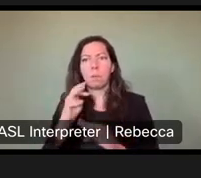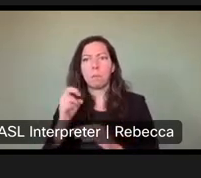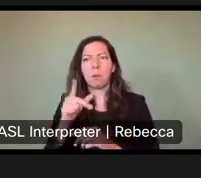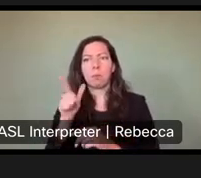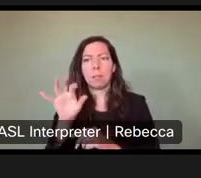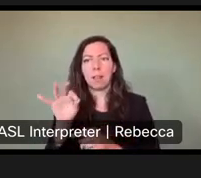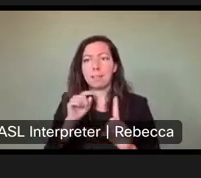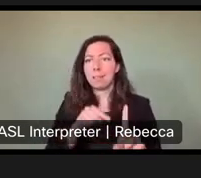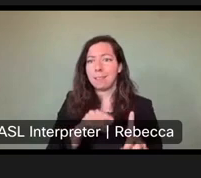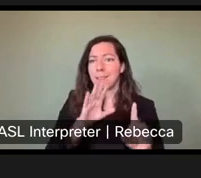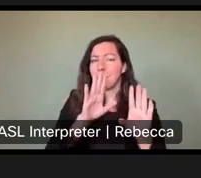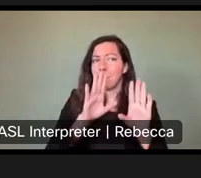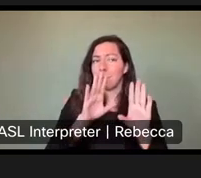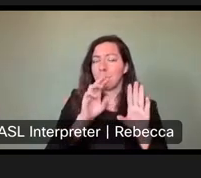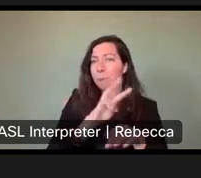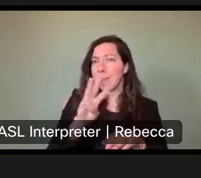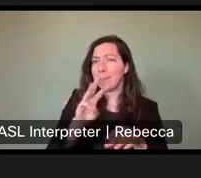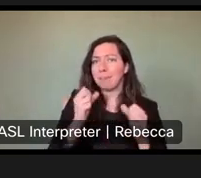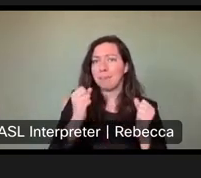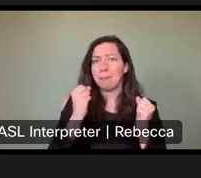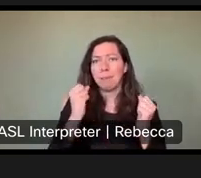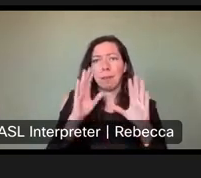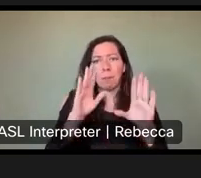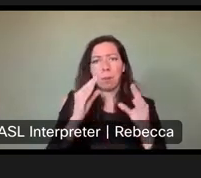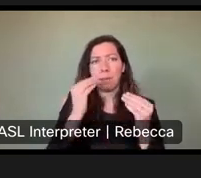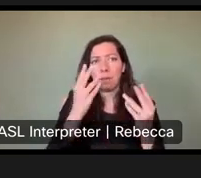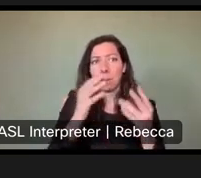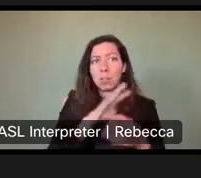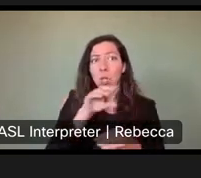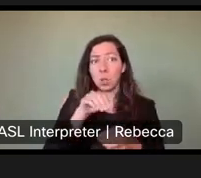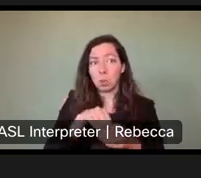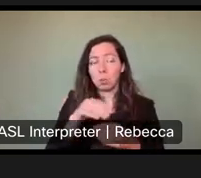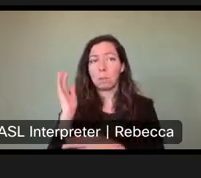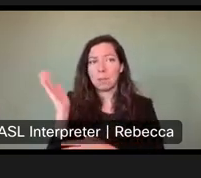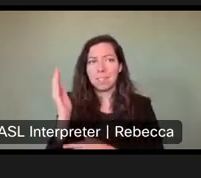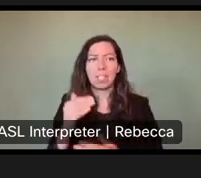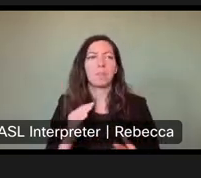has so much helpful information. Including the presentation shared today. Thank you for that.